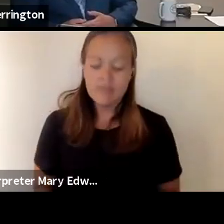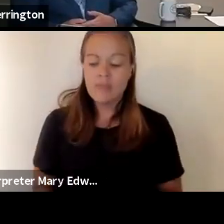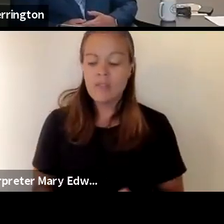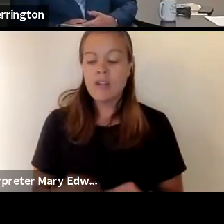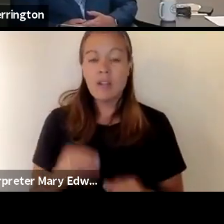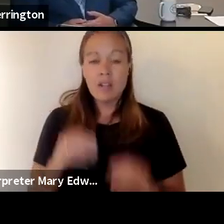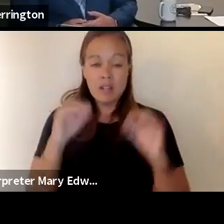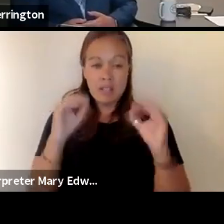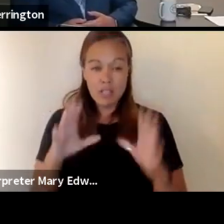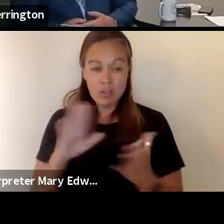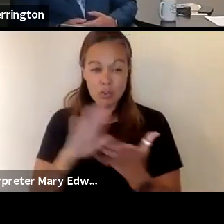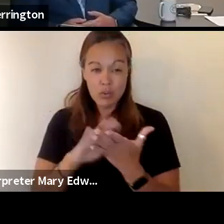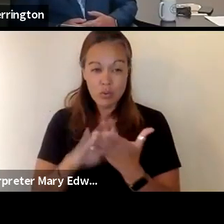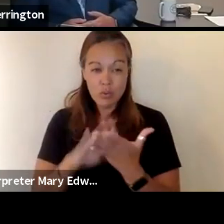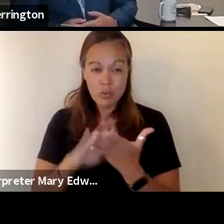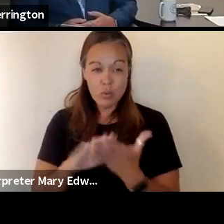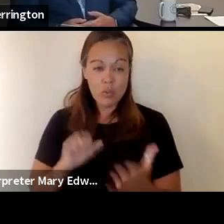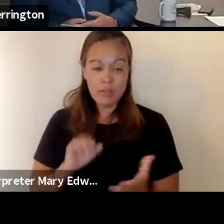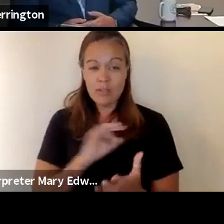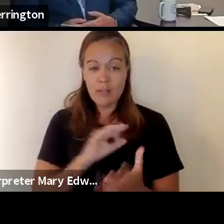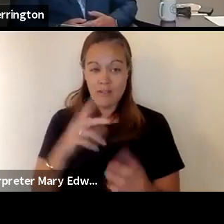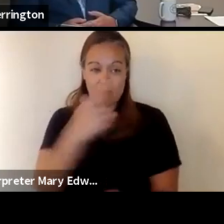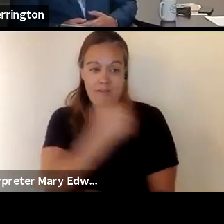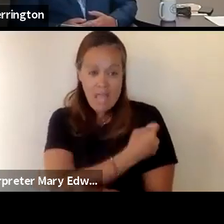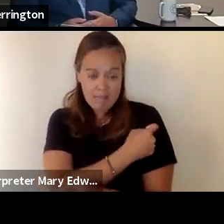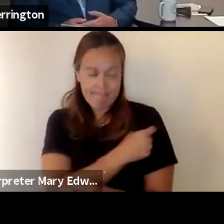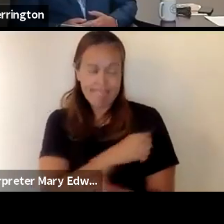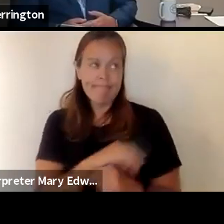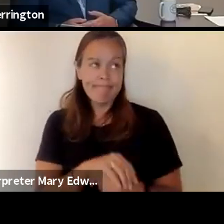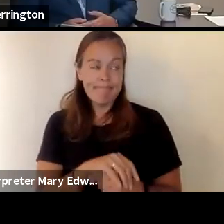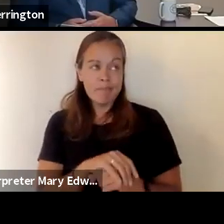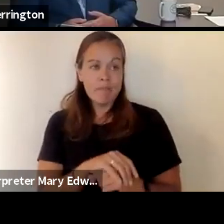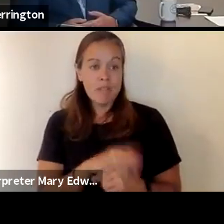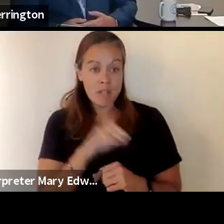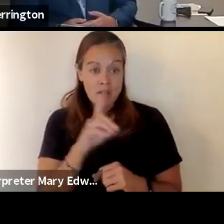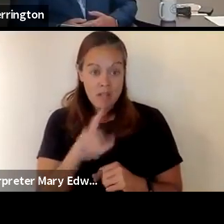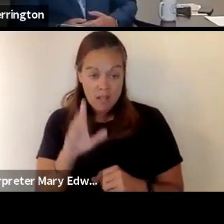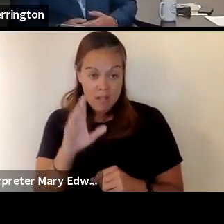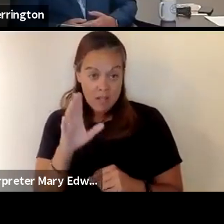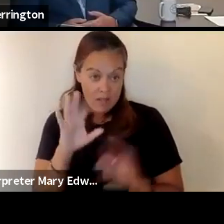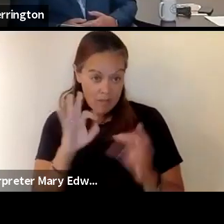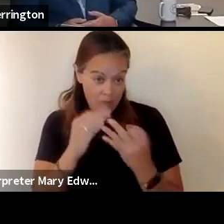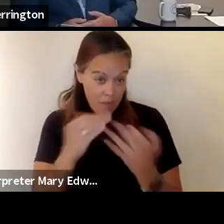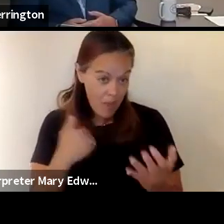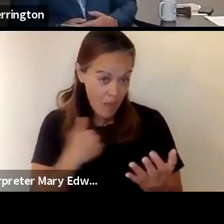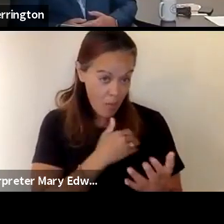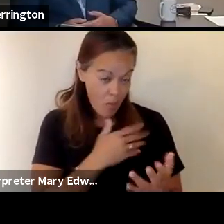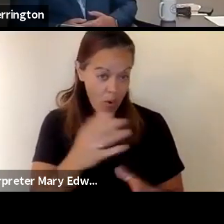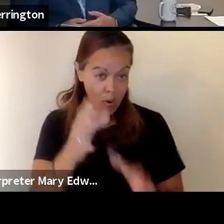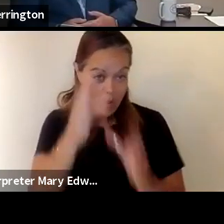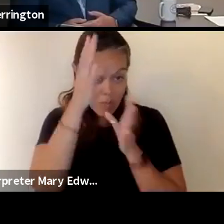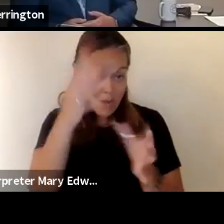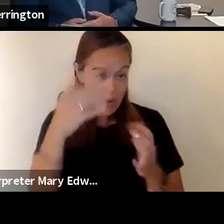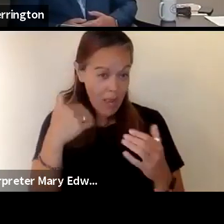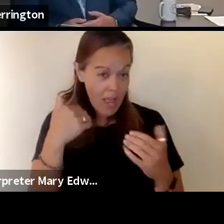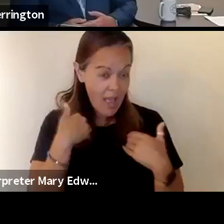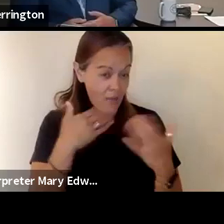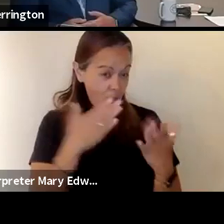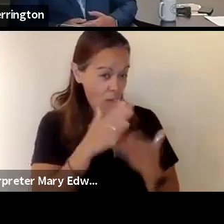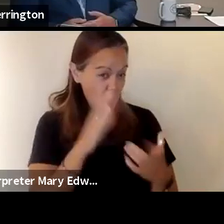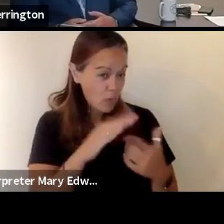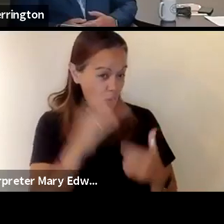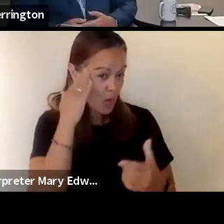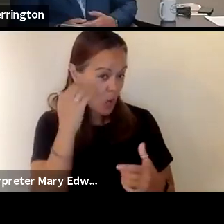vaccines and whether or not a family member or a parent has the right to know whether their teacher